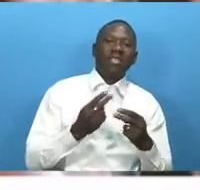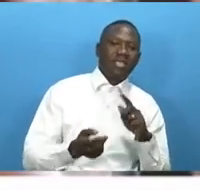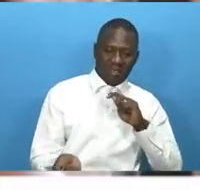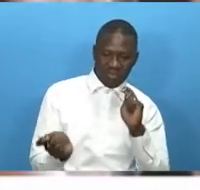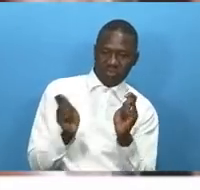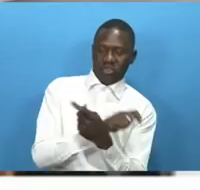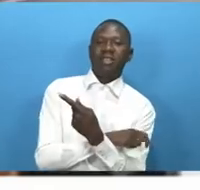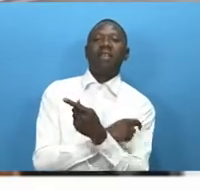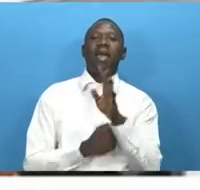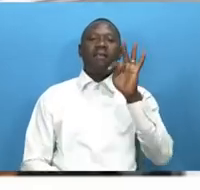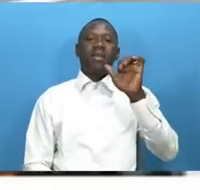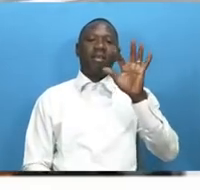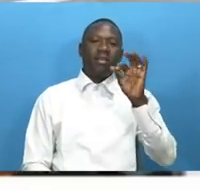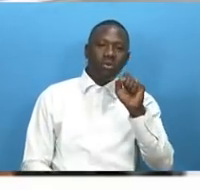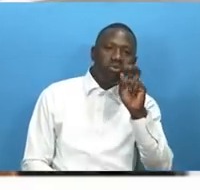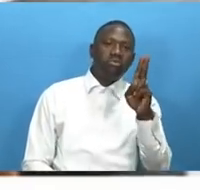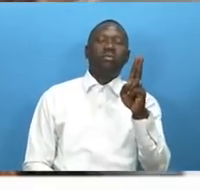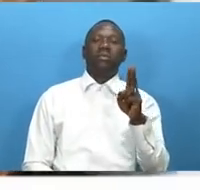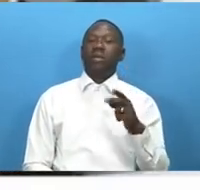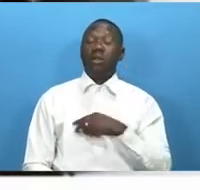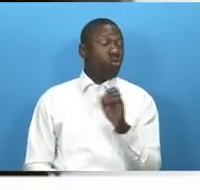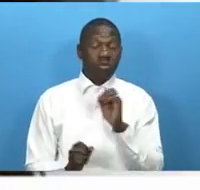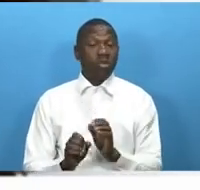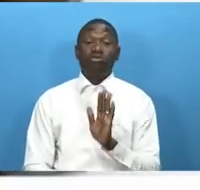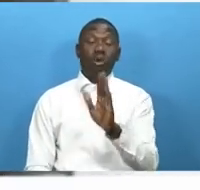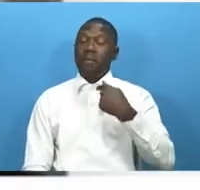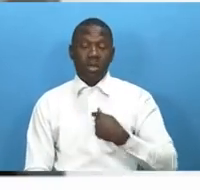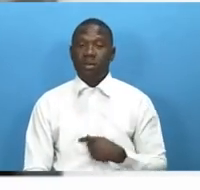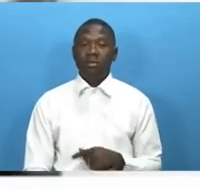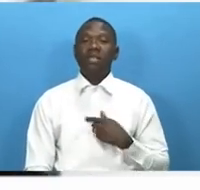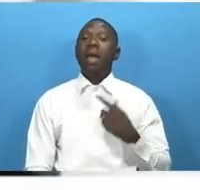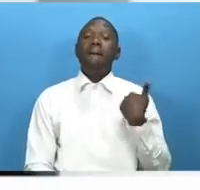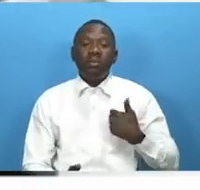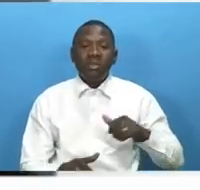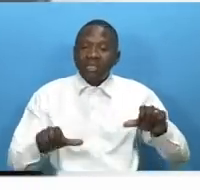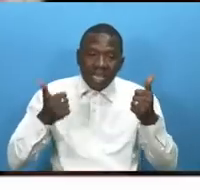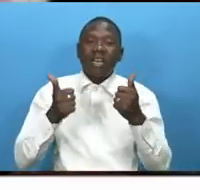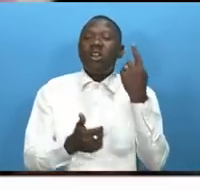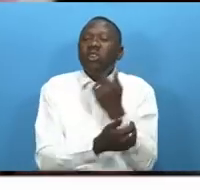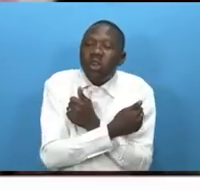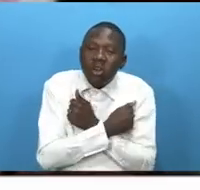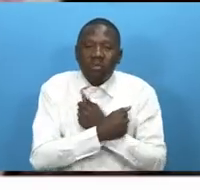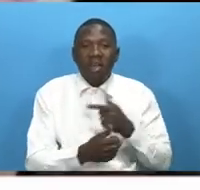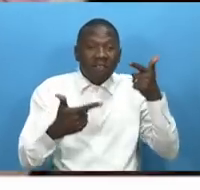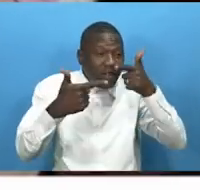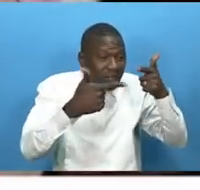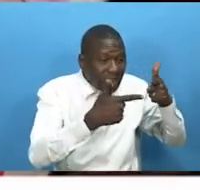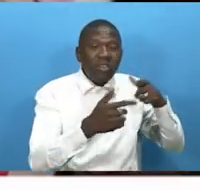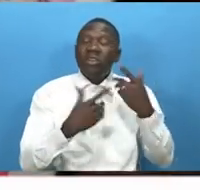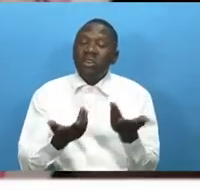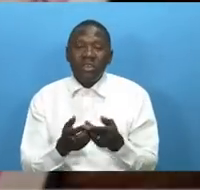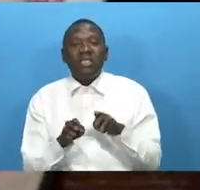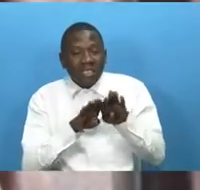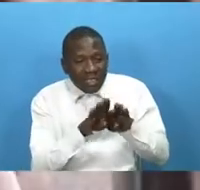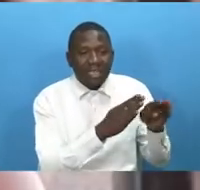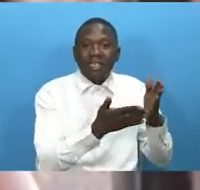it's like i'm born again and no one can stop me start loving my videos sharing it playing it in